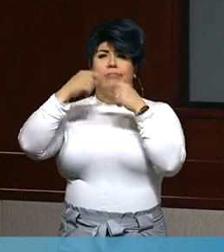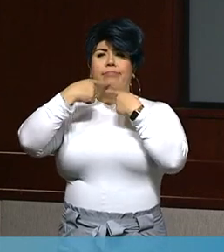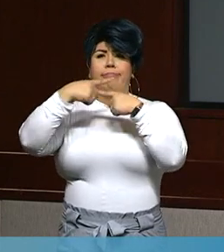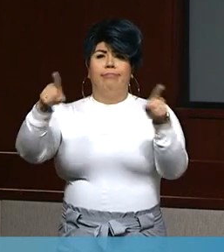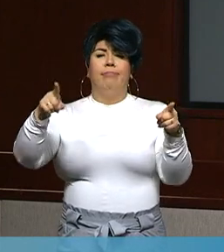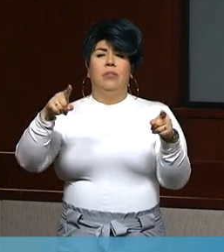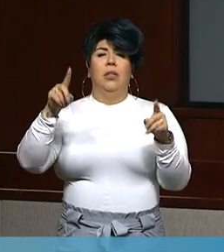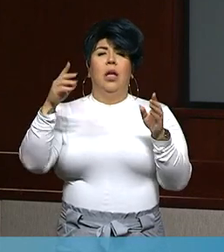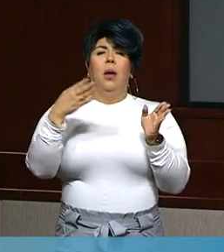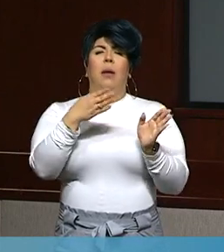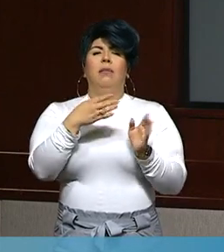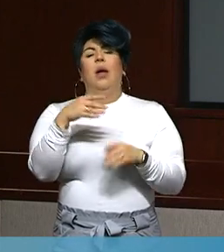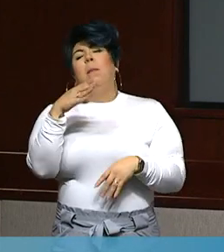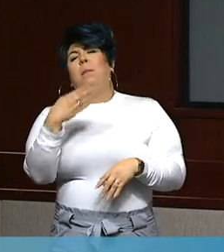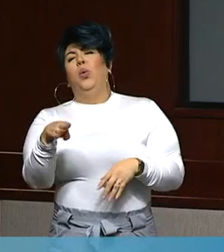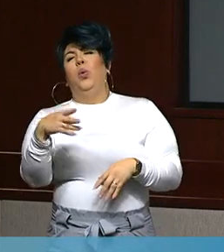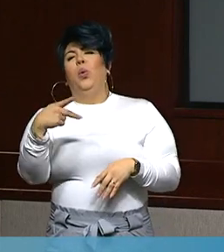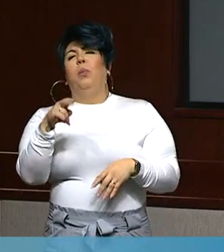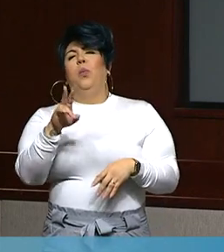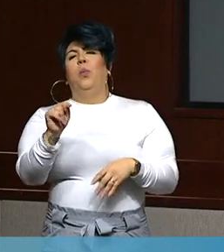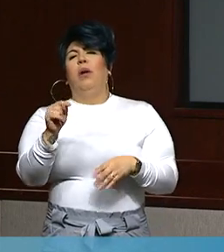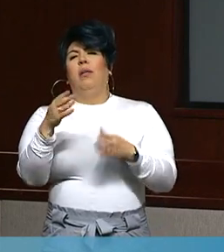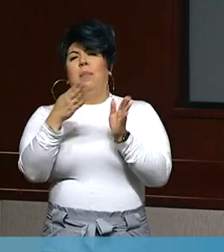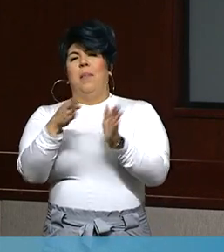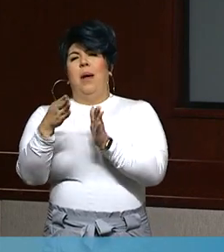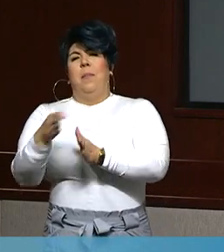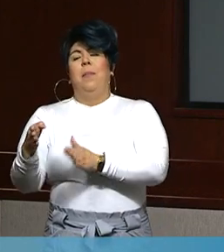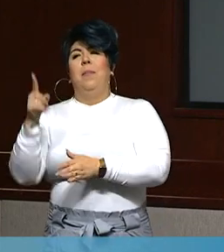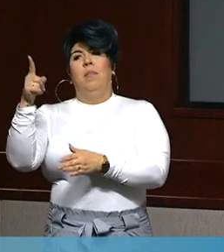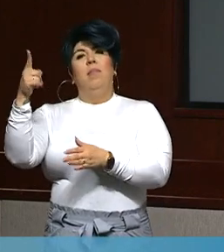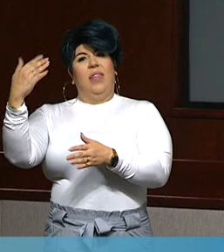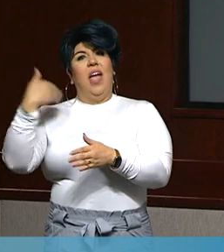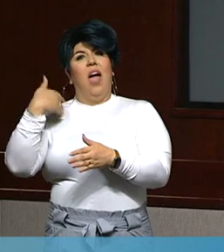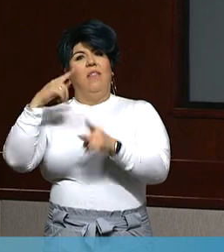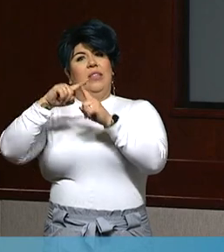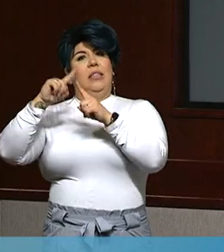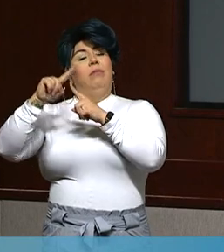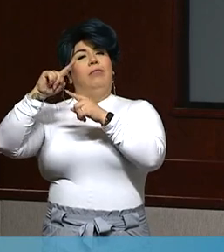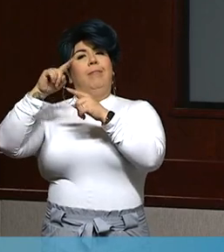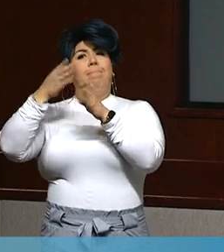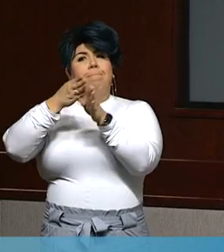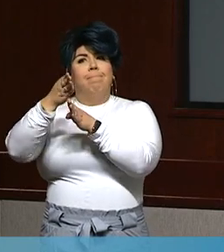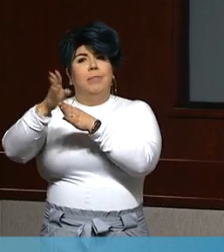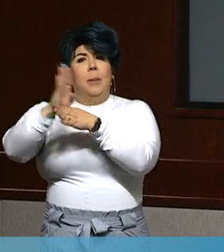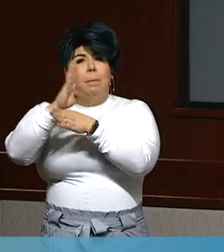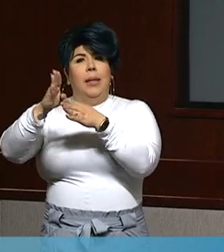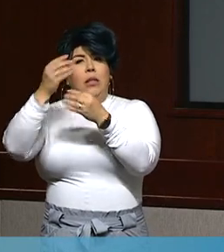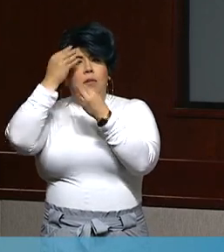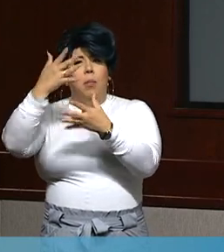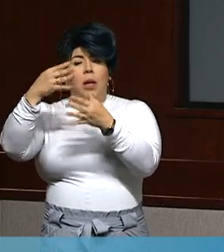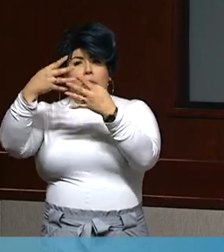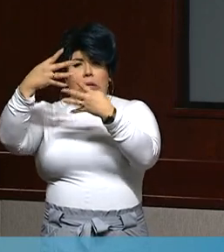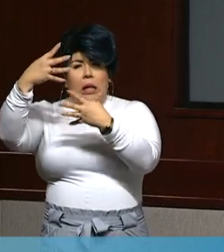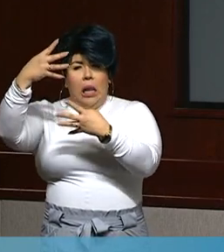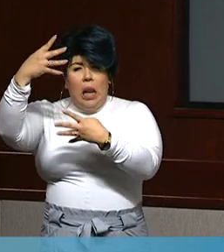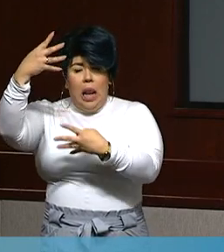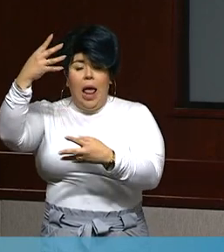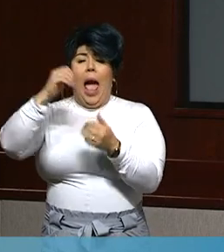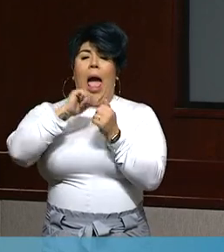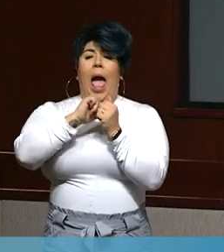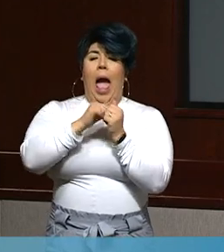economy, they released a lot of industry guidance that outlined what industry should be doing in order to have the lowest